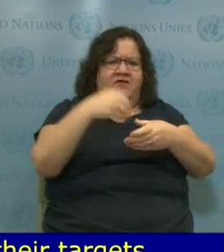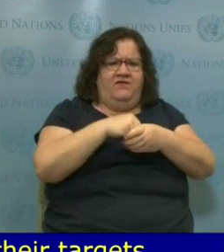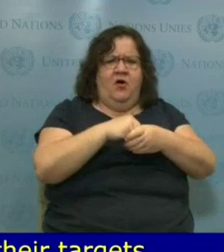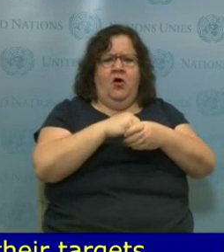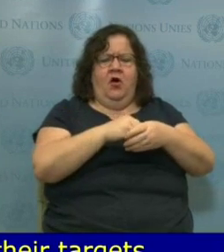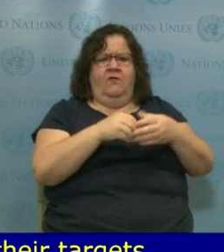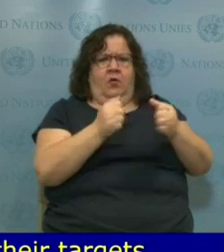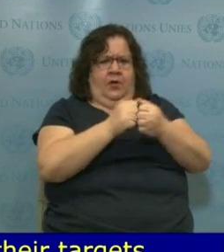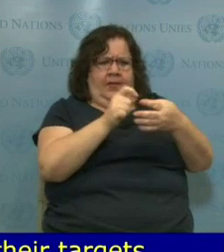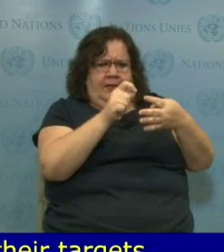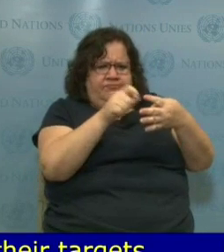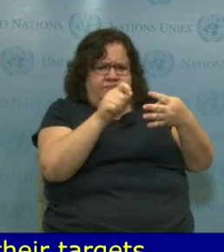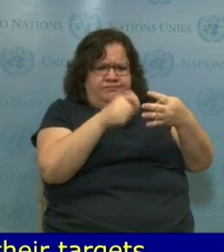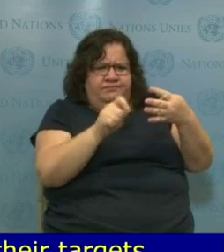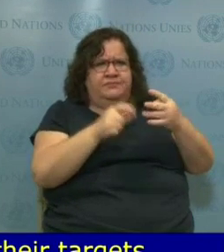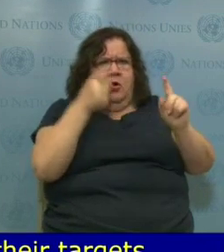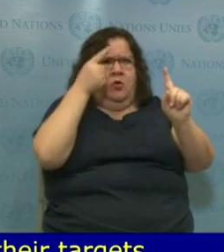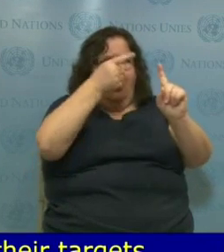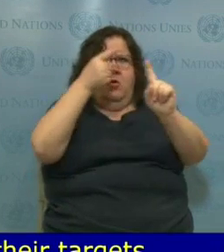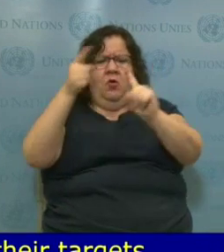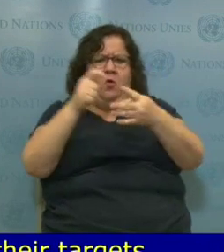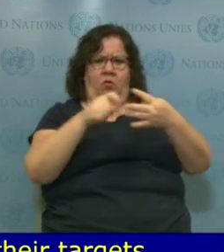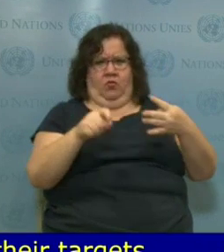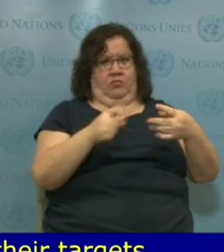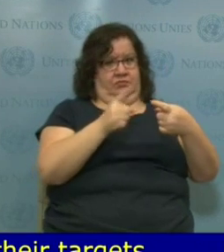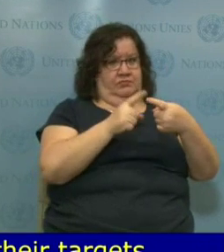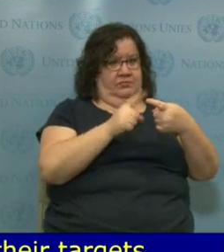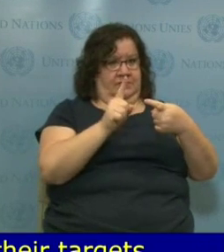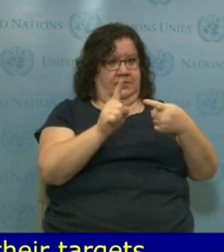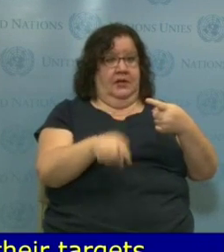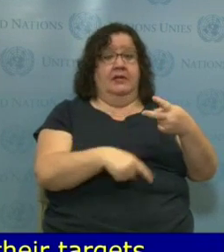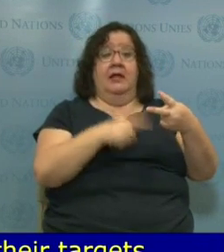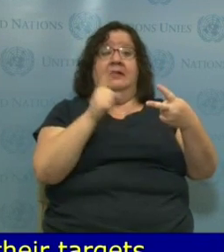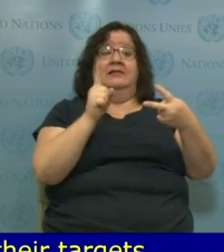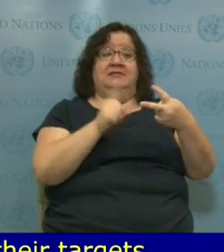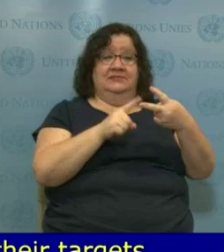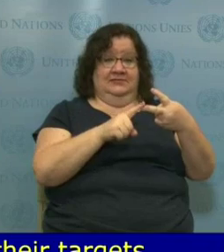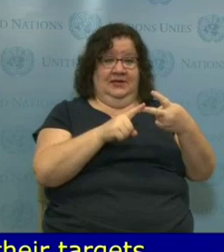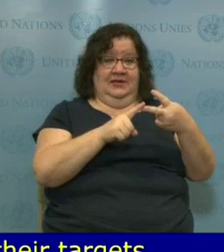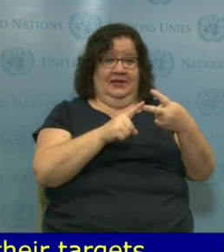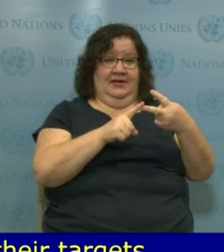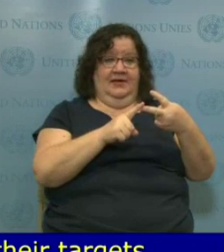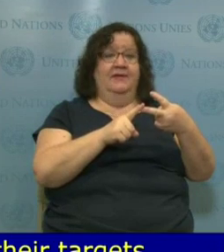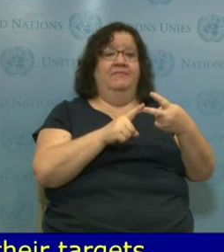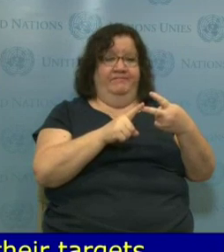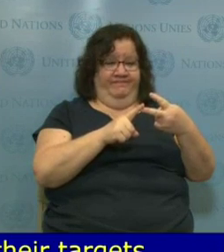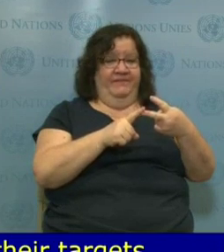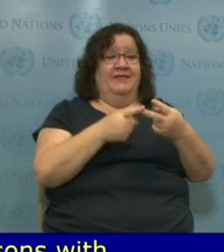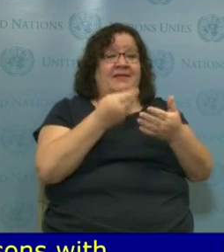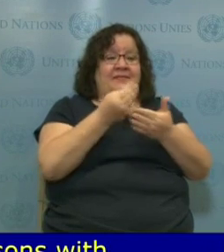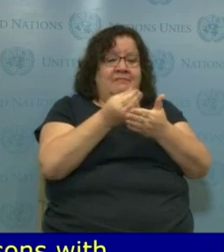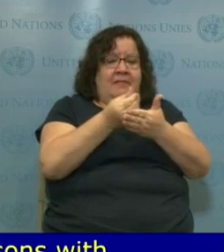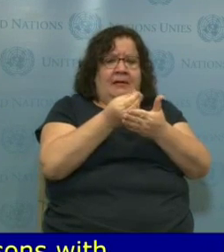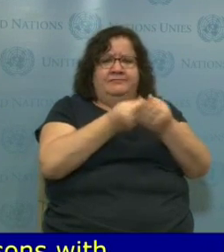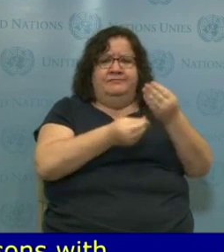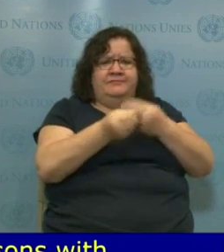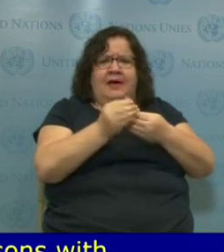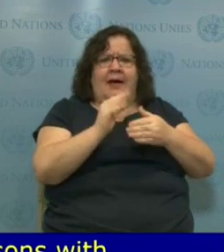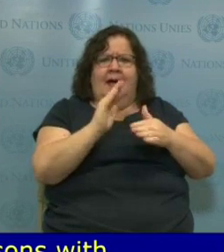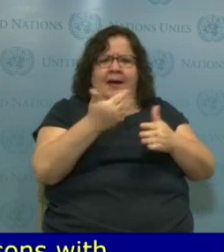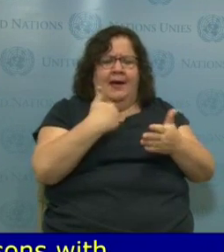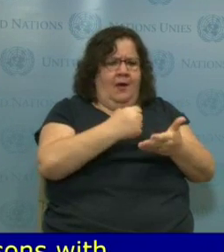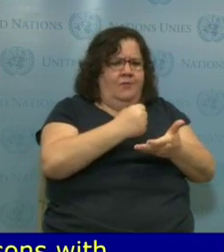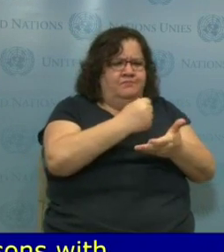Development should consider the condition of persons with disabilities. Today, at the